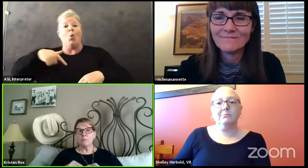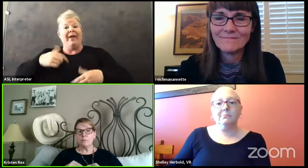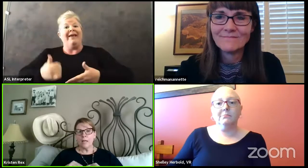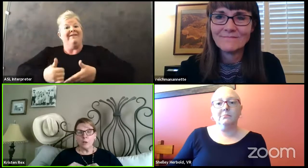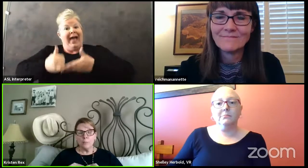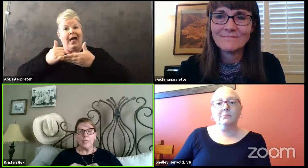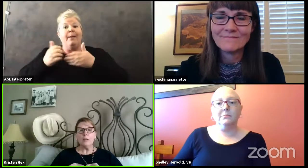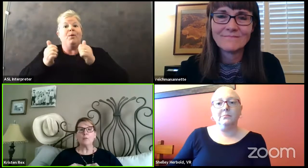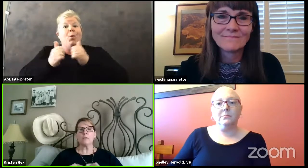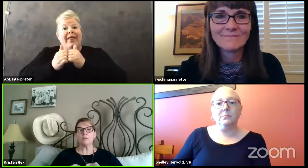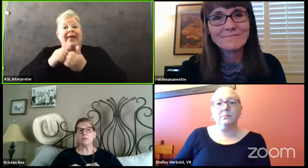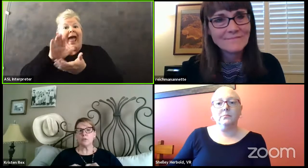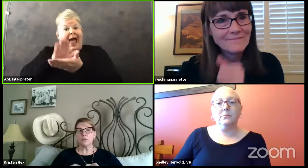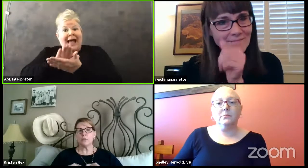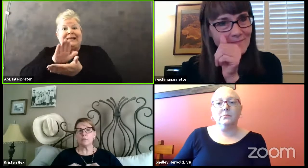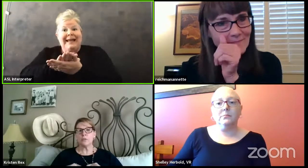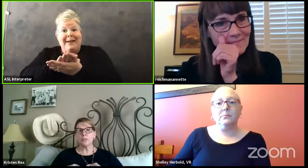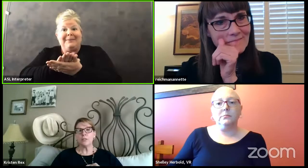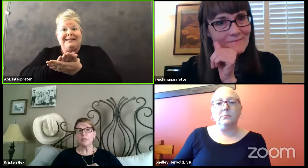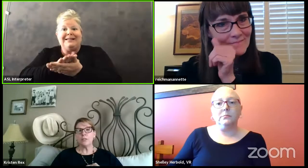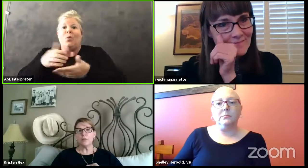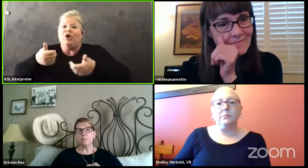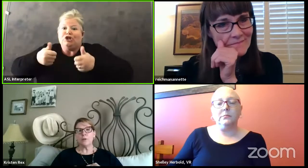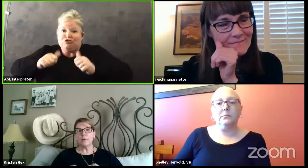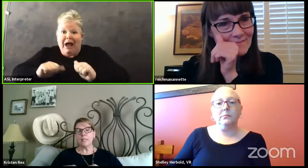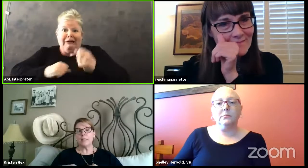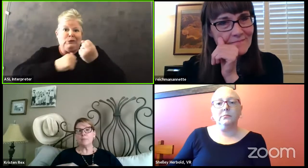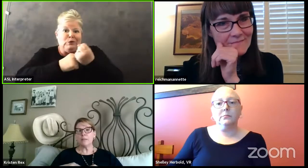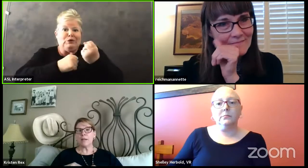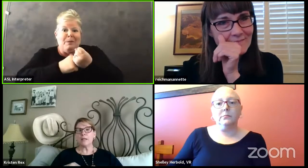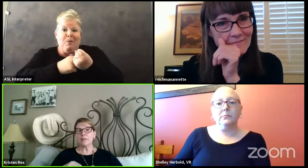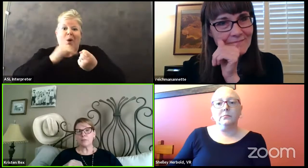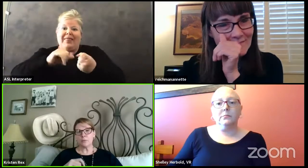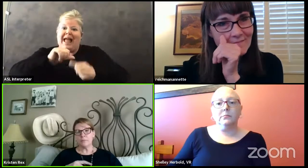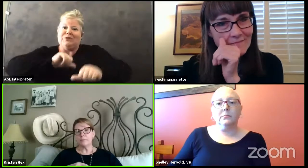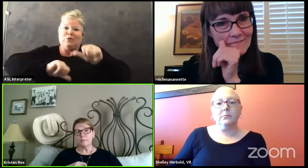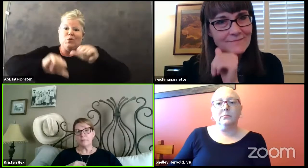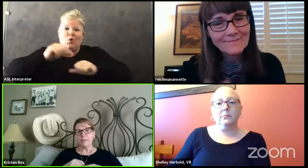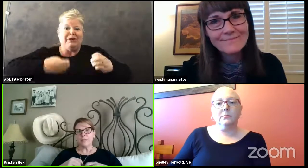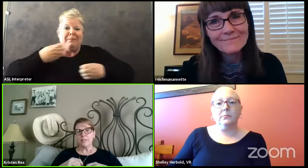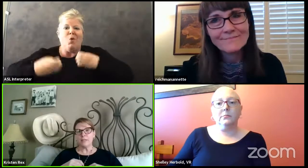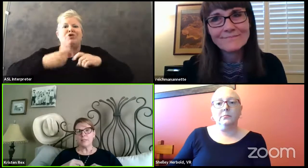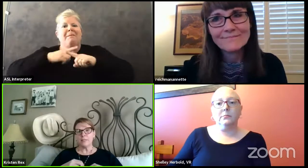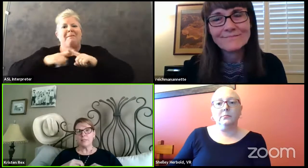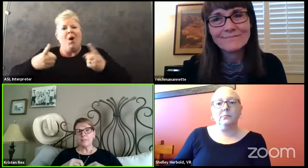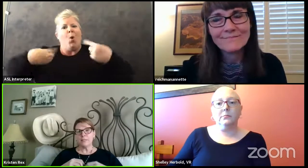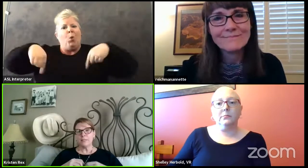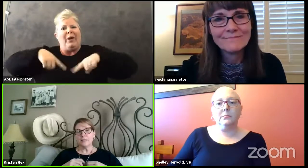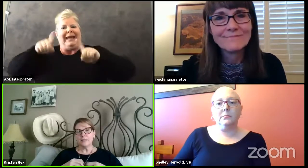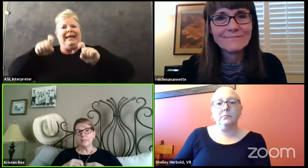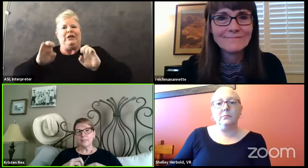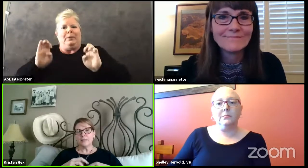We're helping with the social emotional, but we need to be back in school without a doubt.